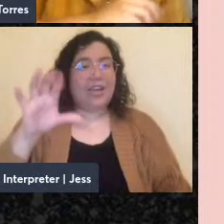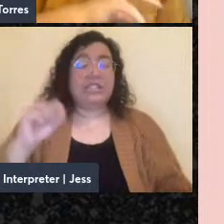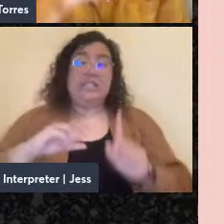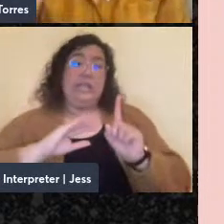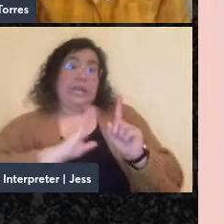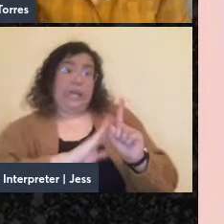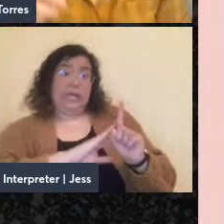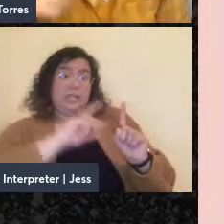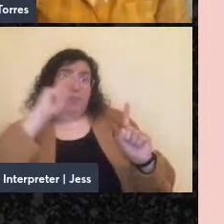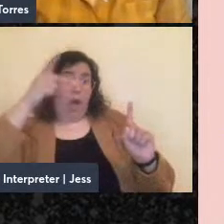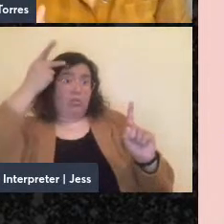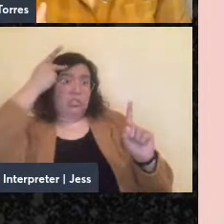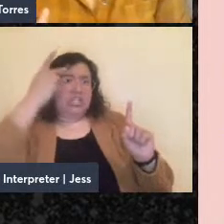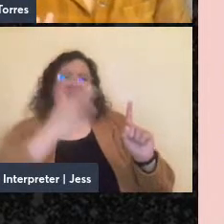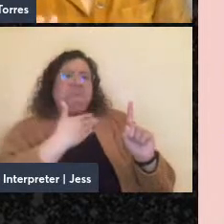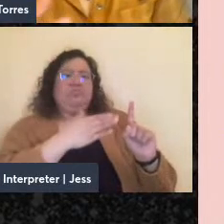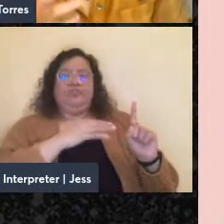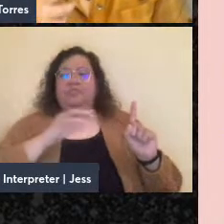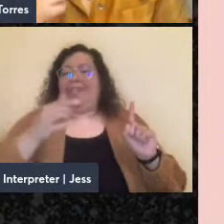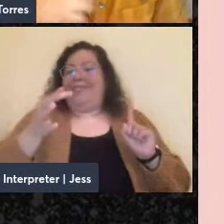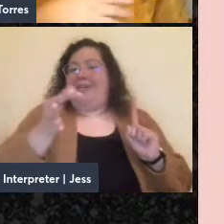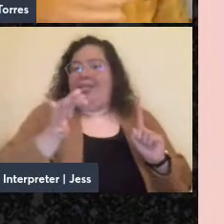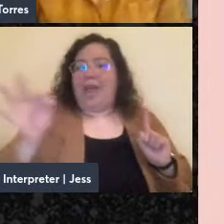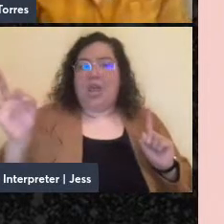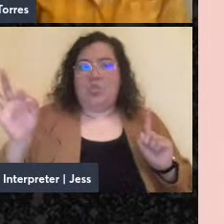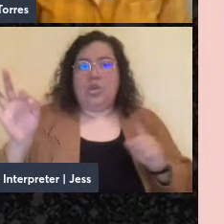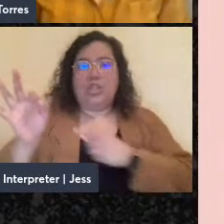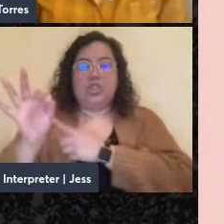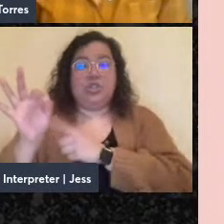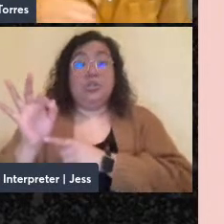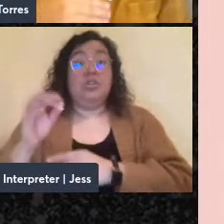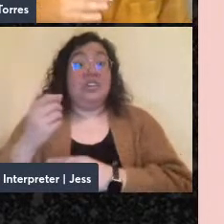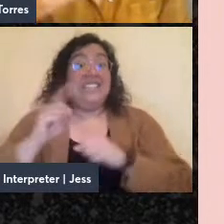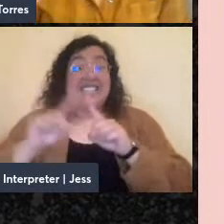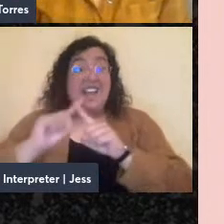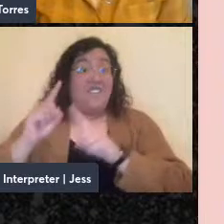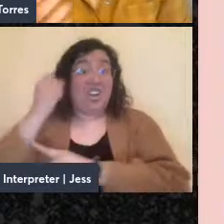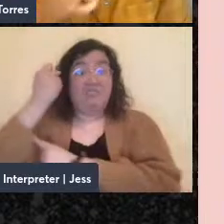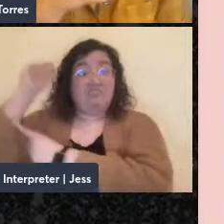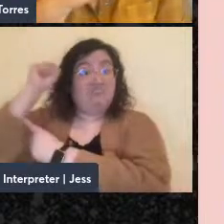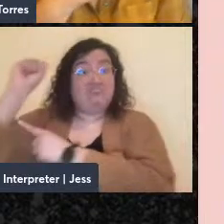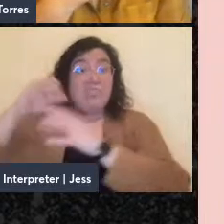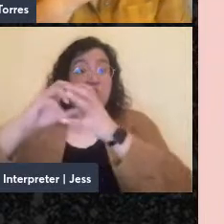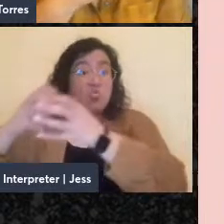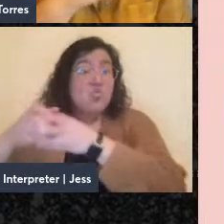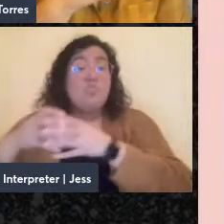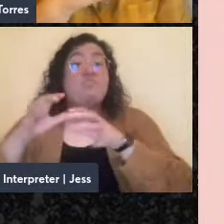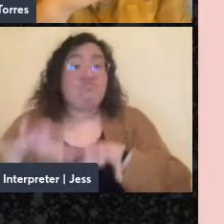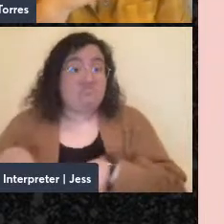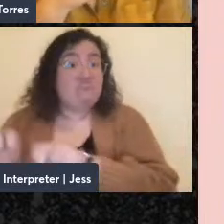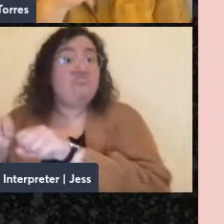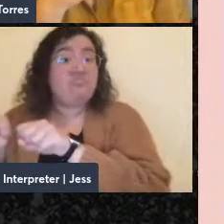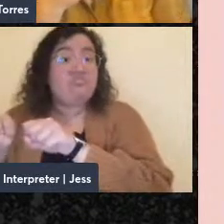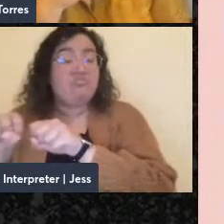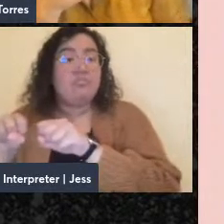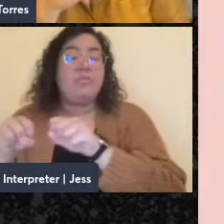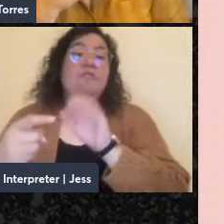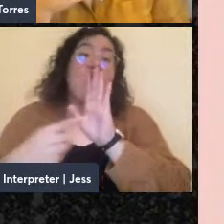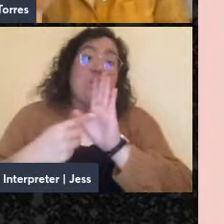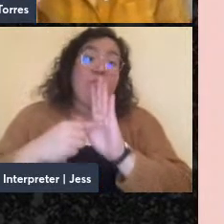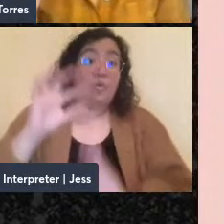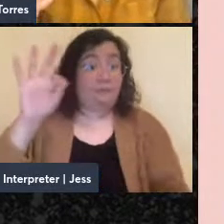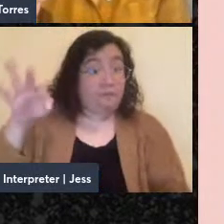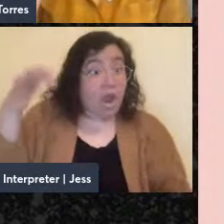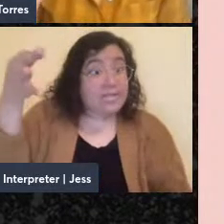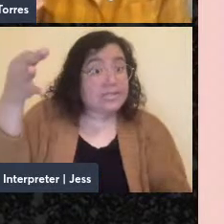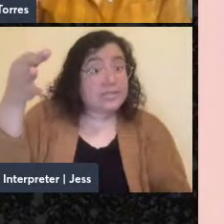politics, Esperanto got taken up by anarchist groups in many regions, including in France,